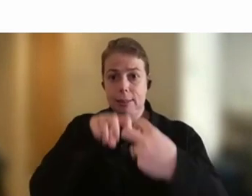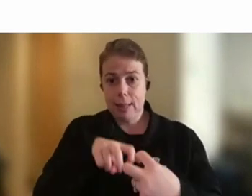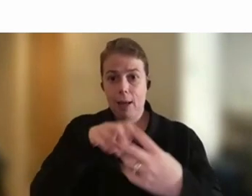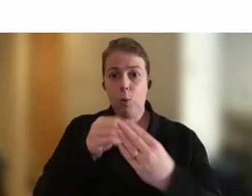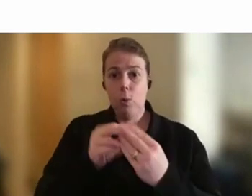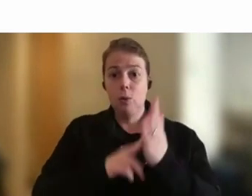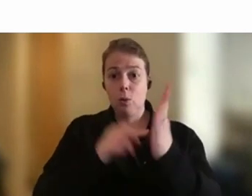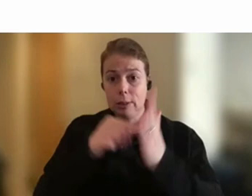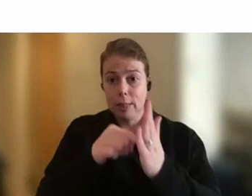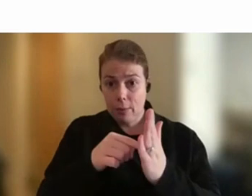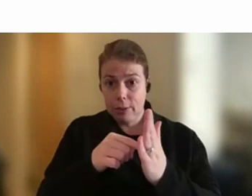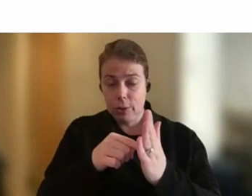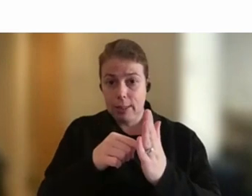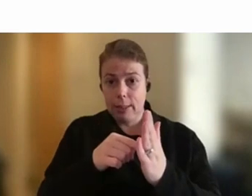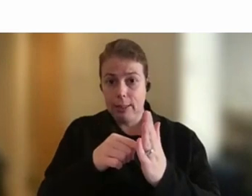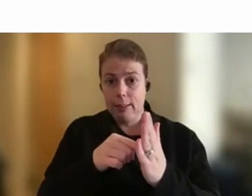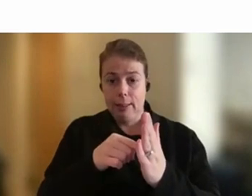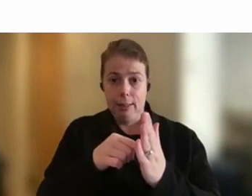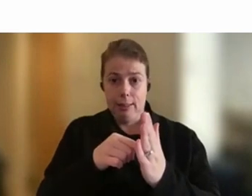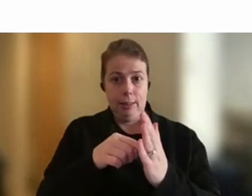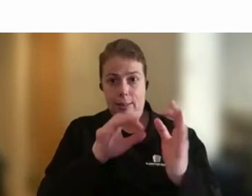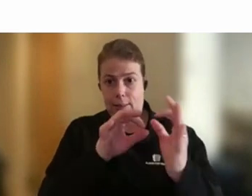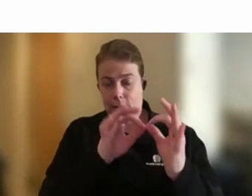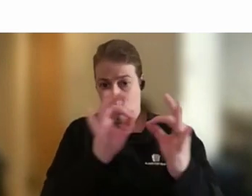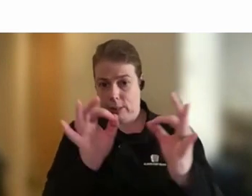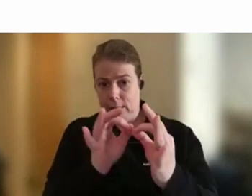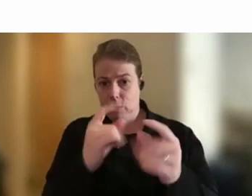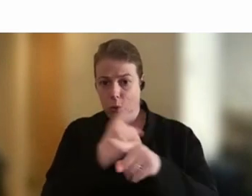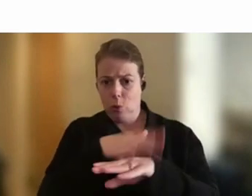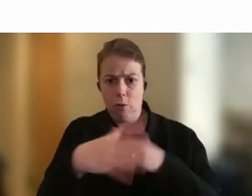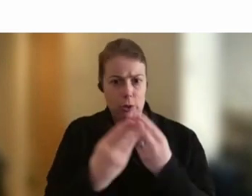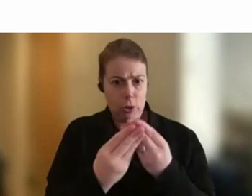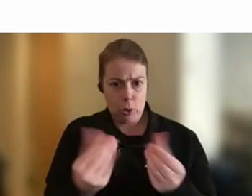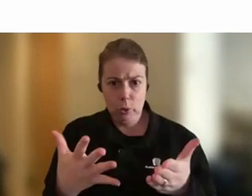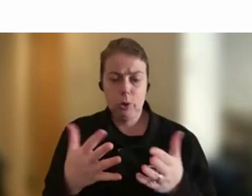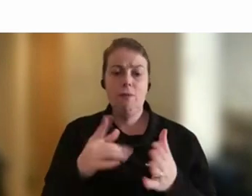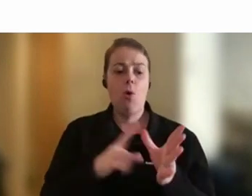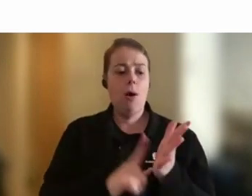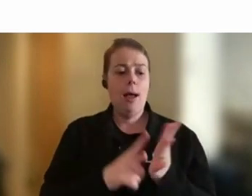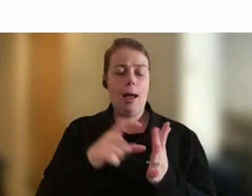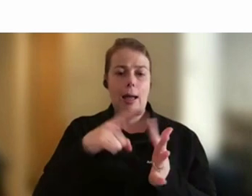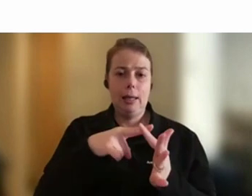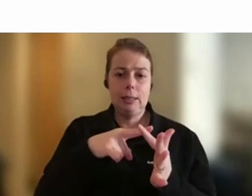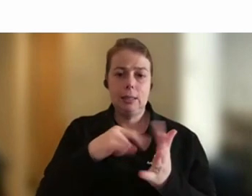counterparts to talk about solutions for Alice Springs, for Central Australia.